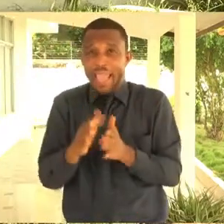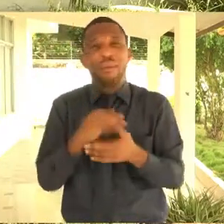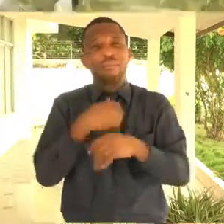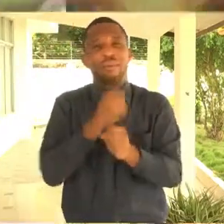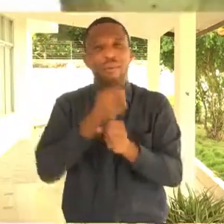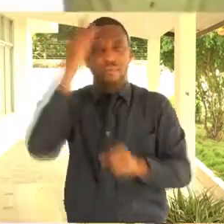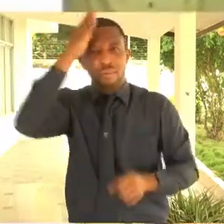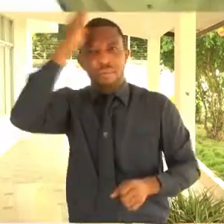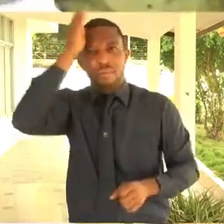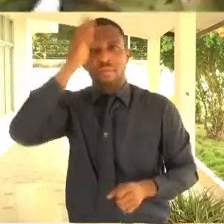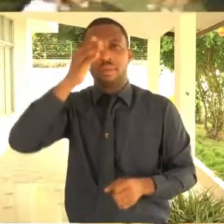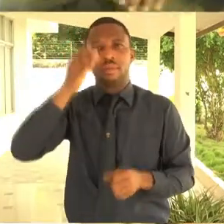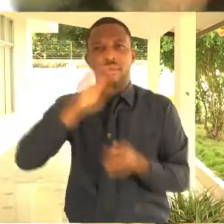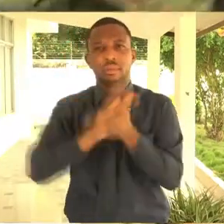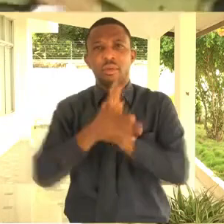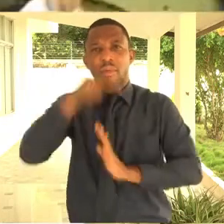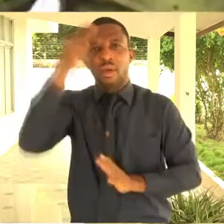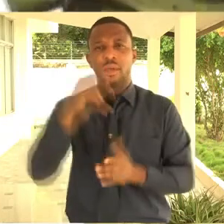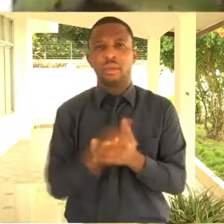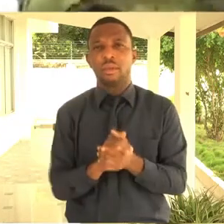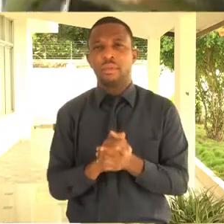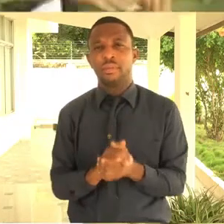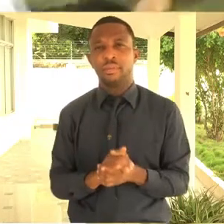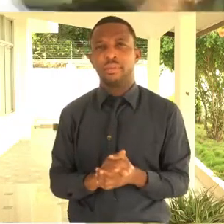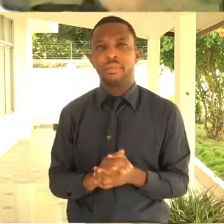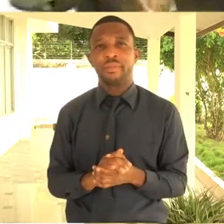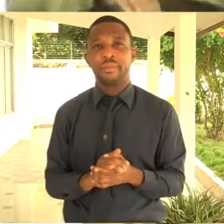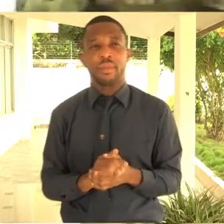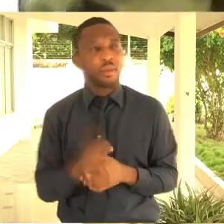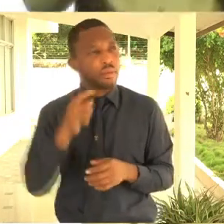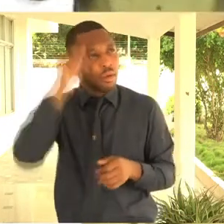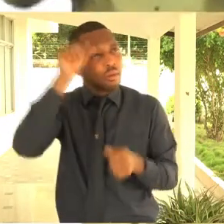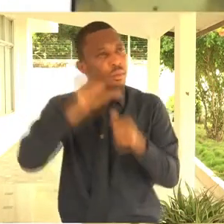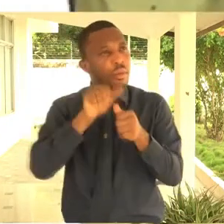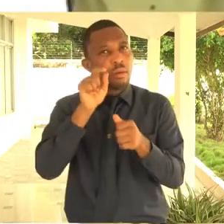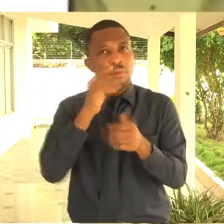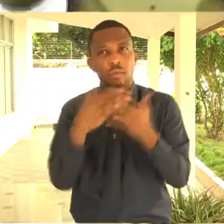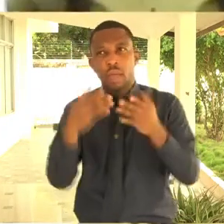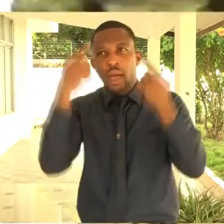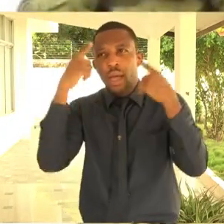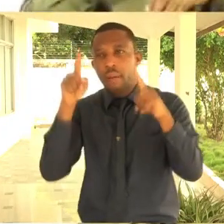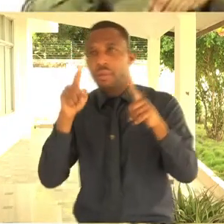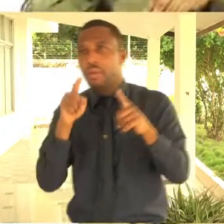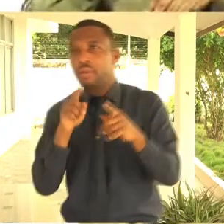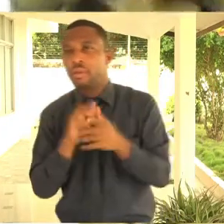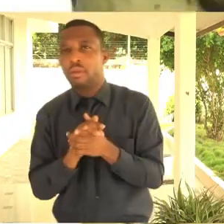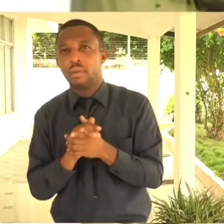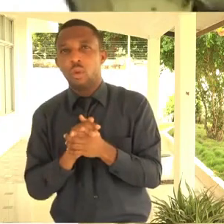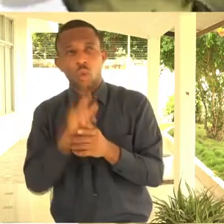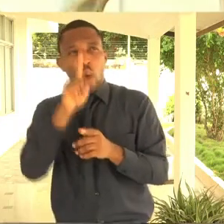someone was delivering a speech and he started using